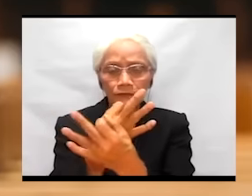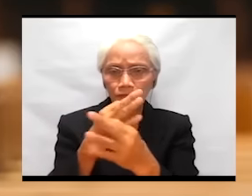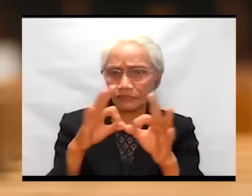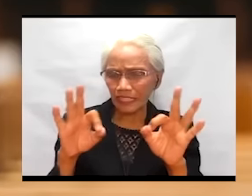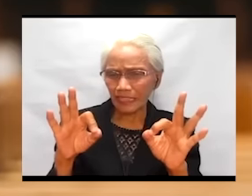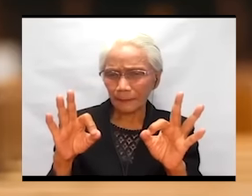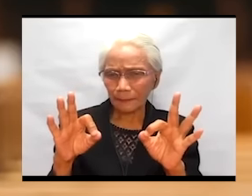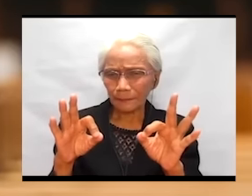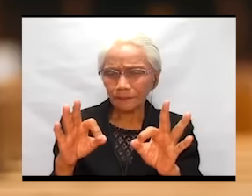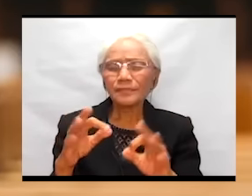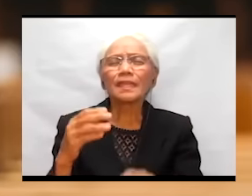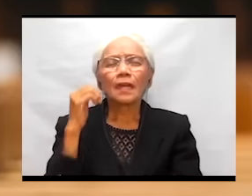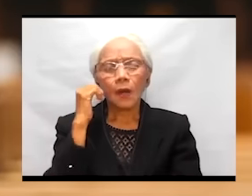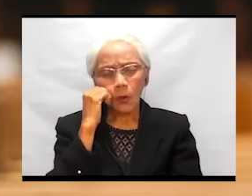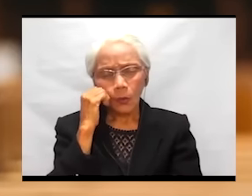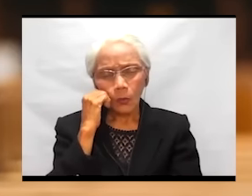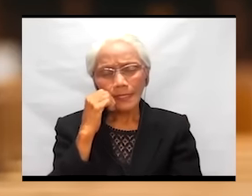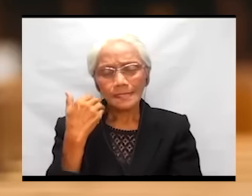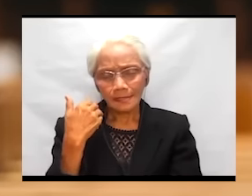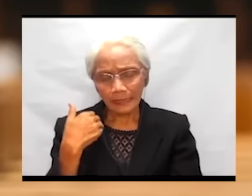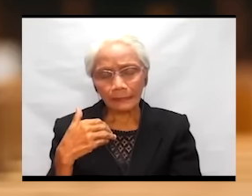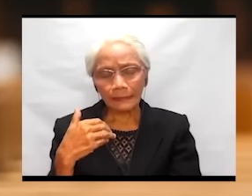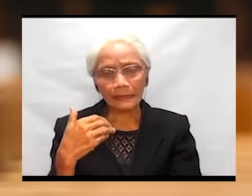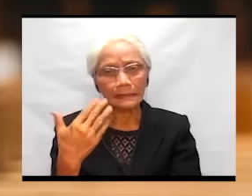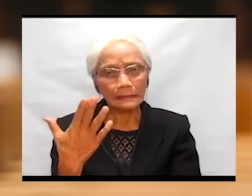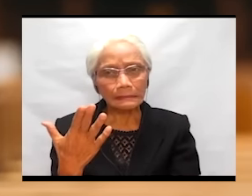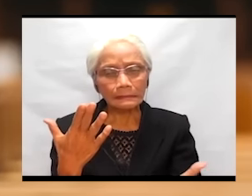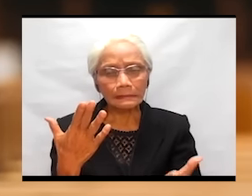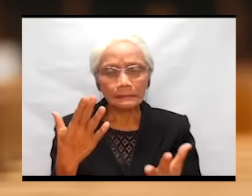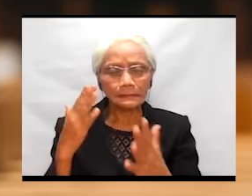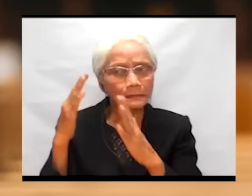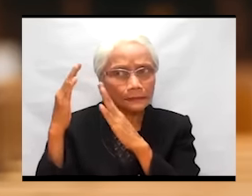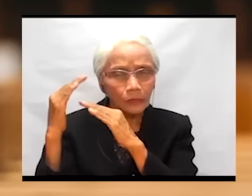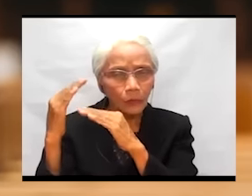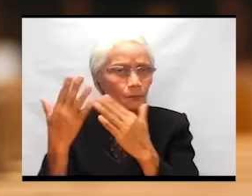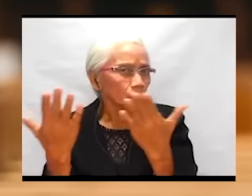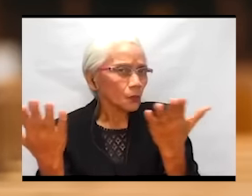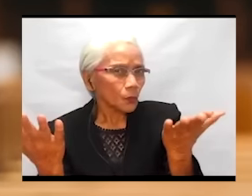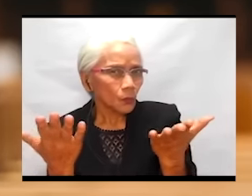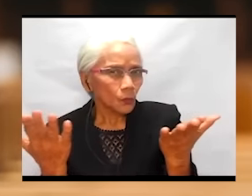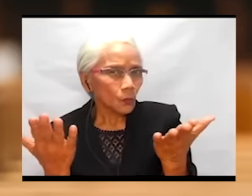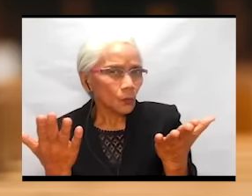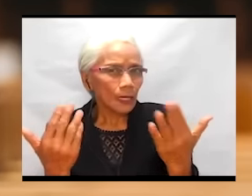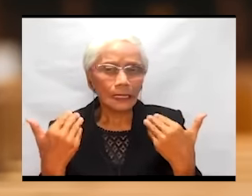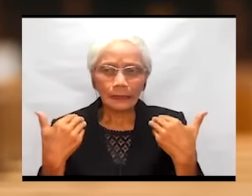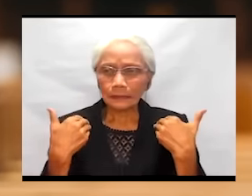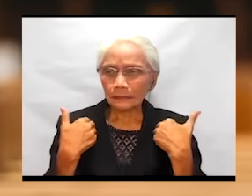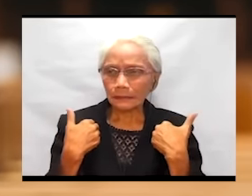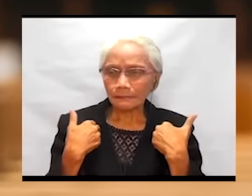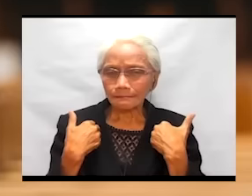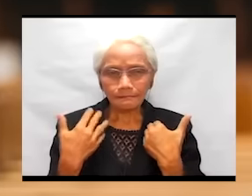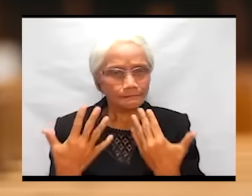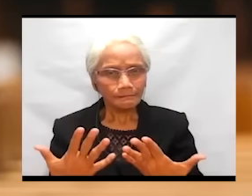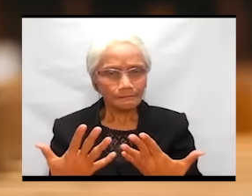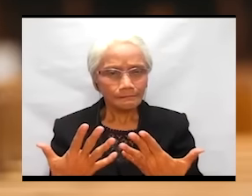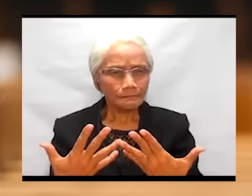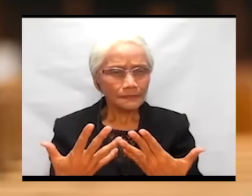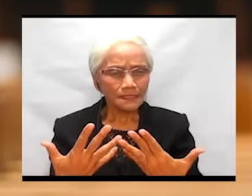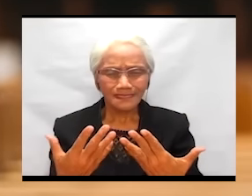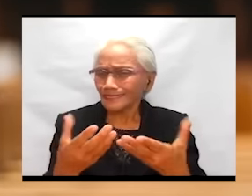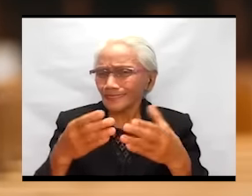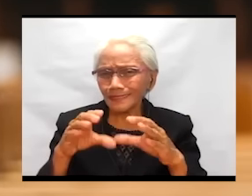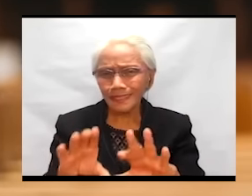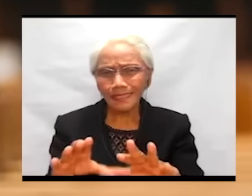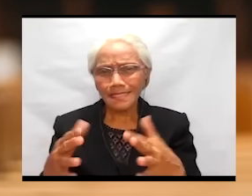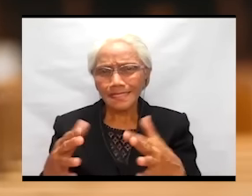where despair reigns, chances